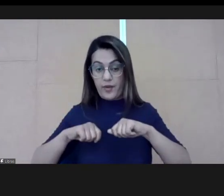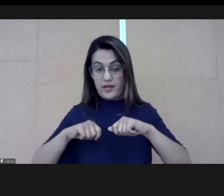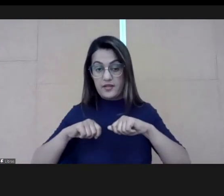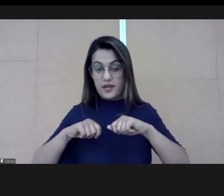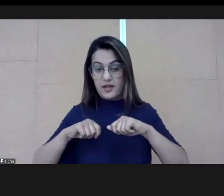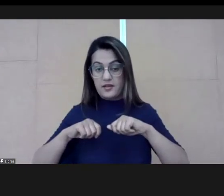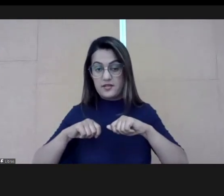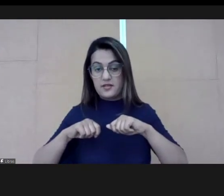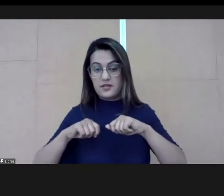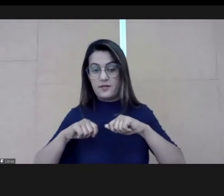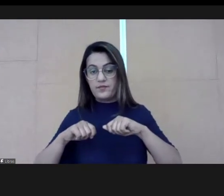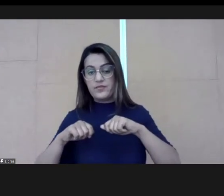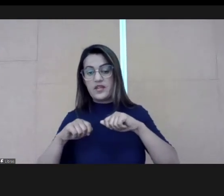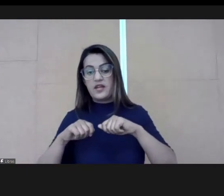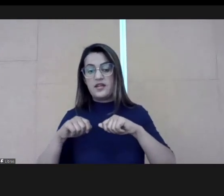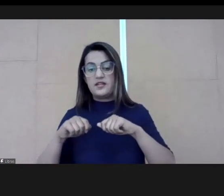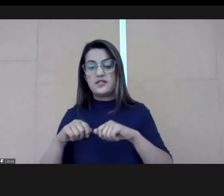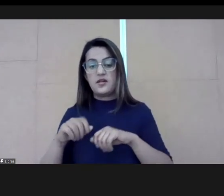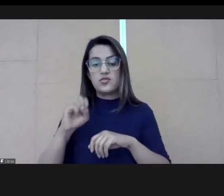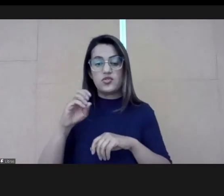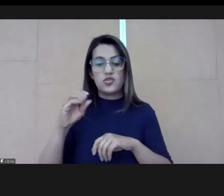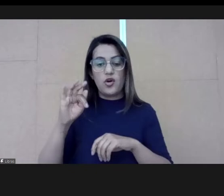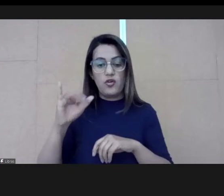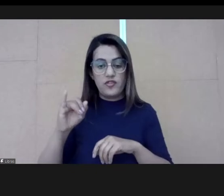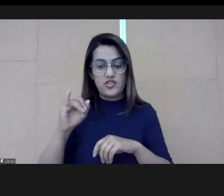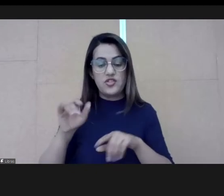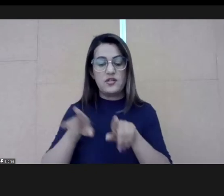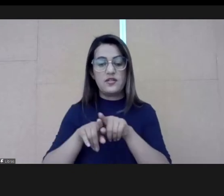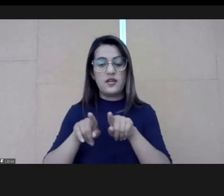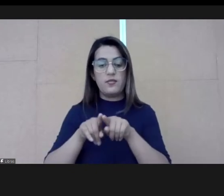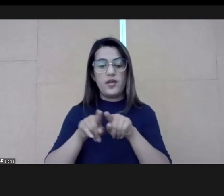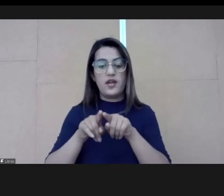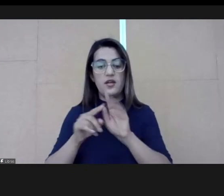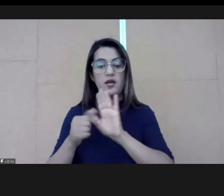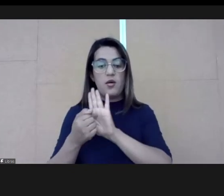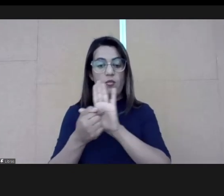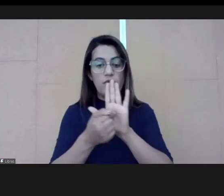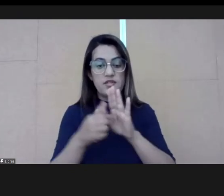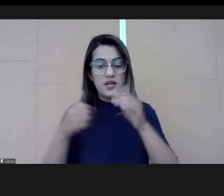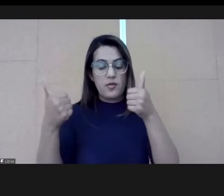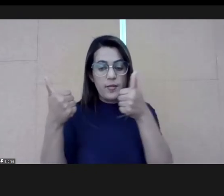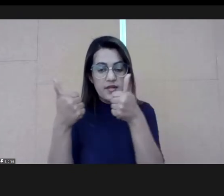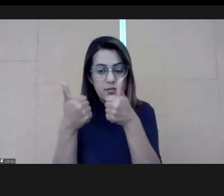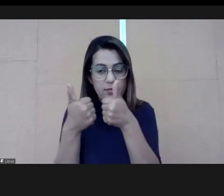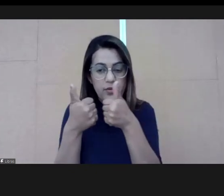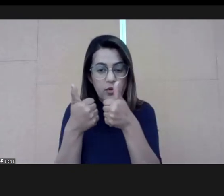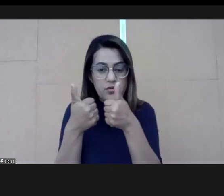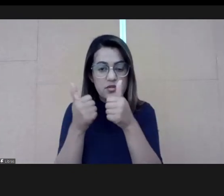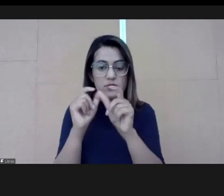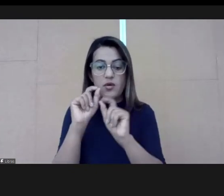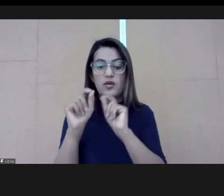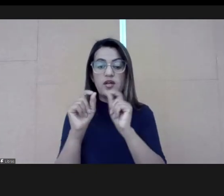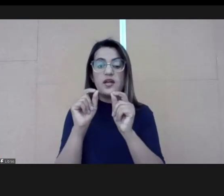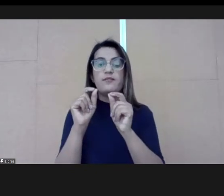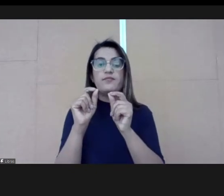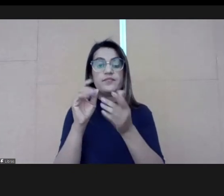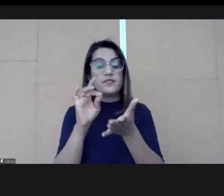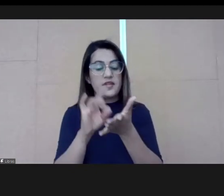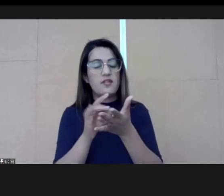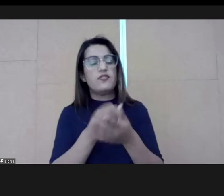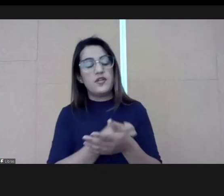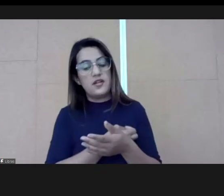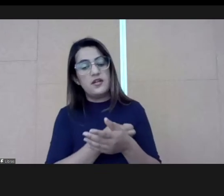time that this is a soft skill competence, we also try to bring this to the